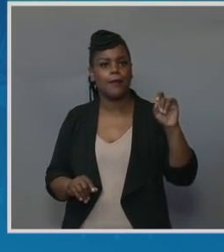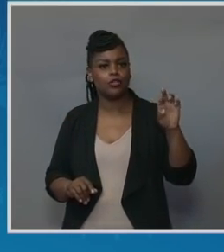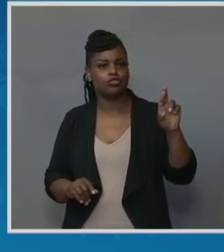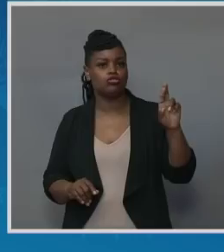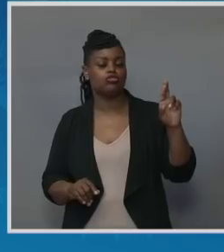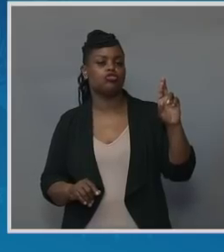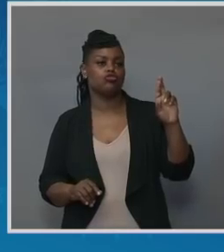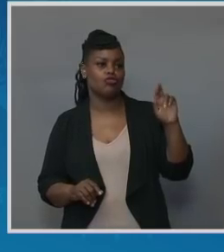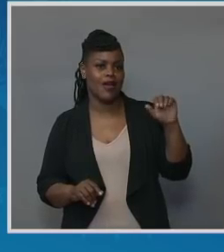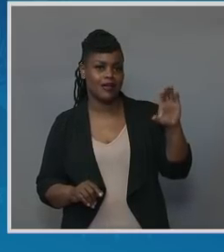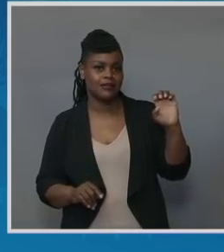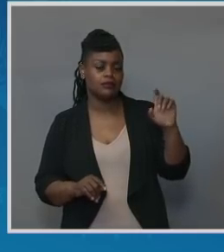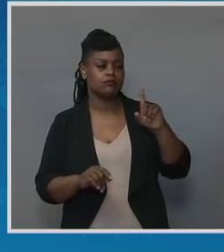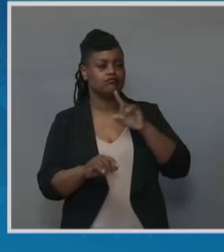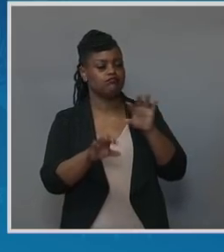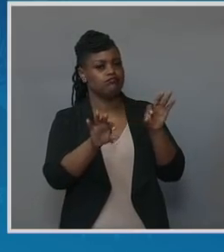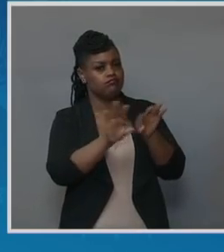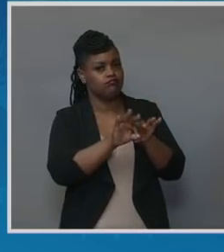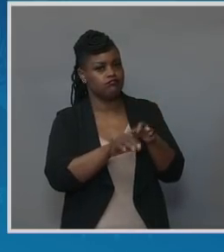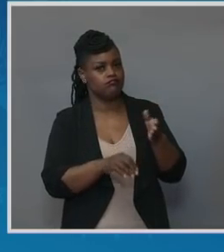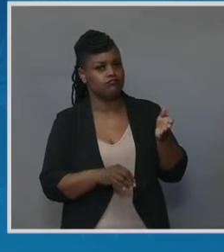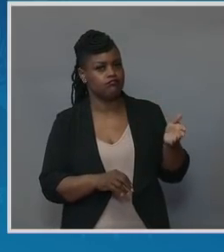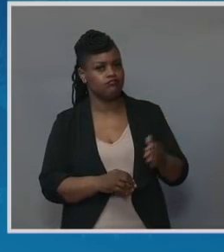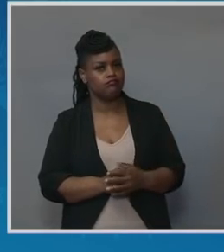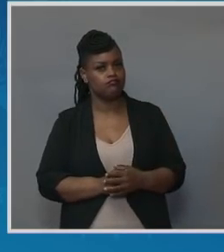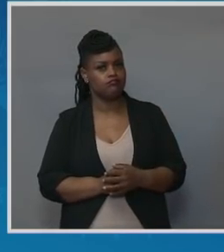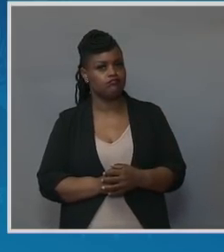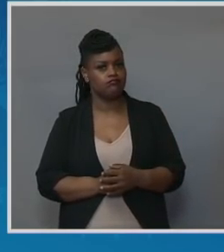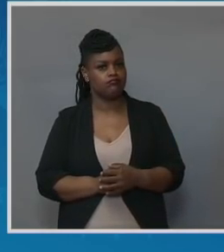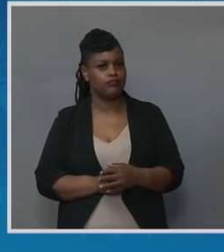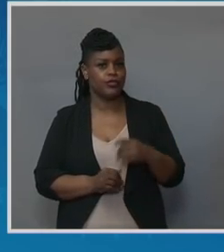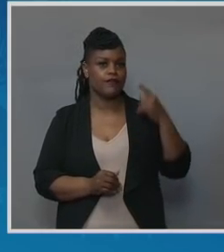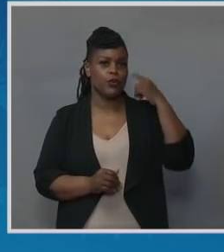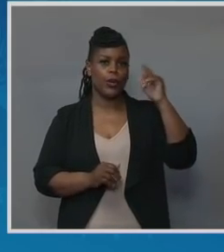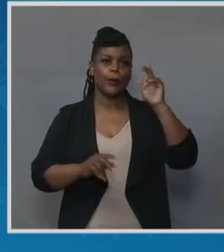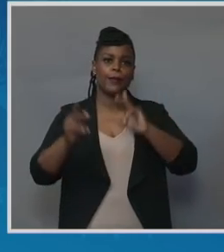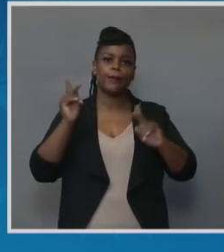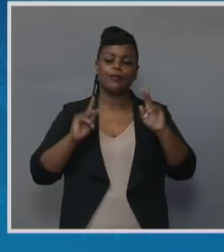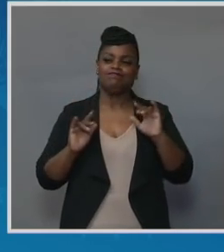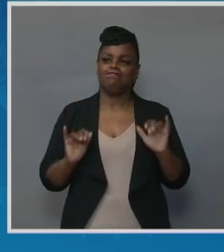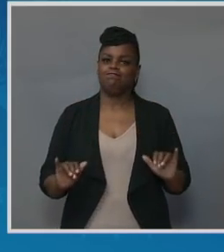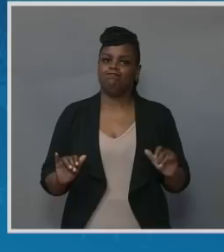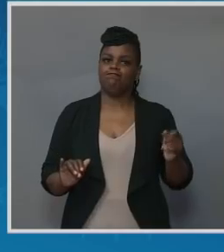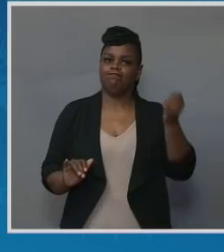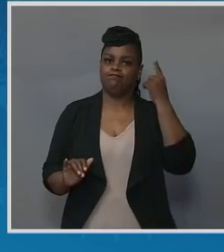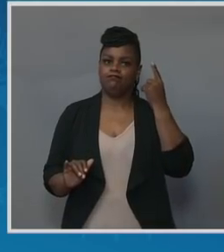important for folks to understand you are not alone